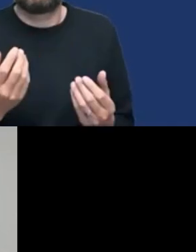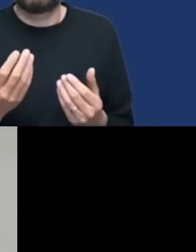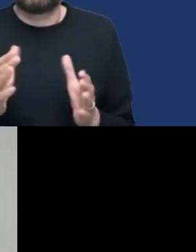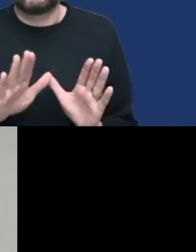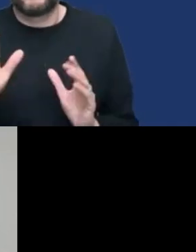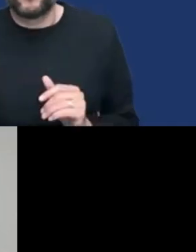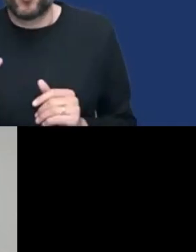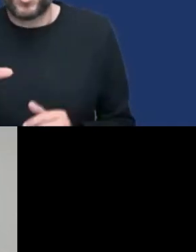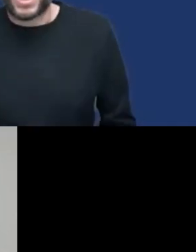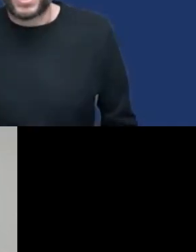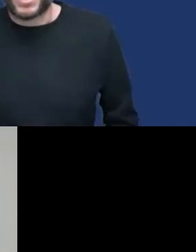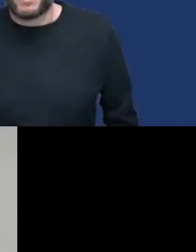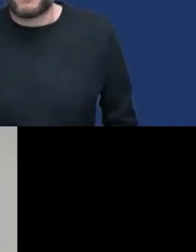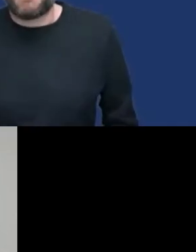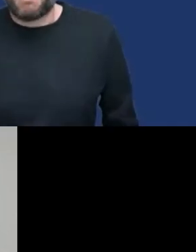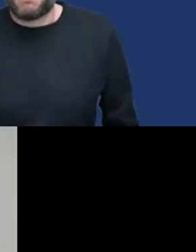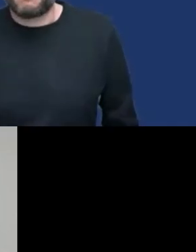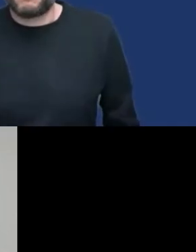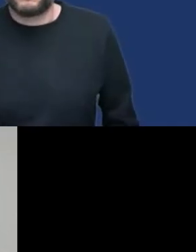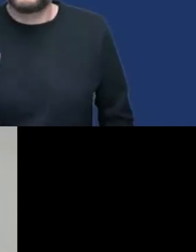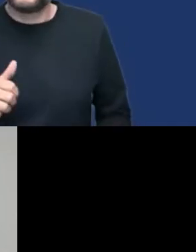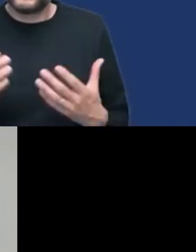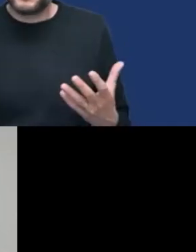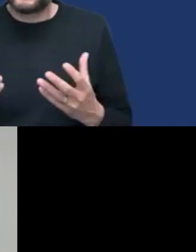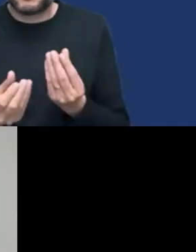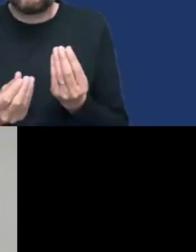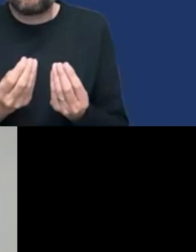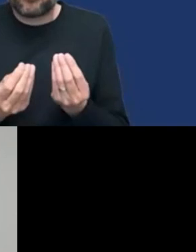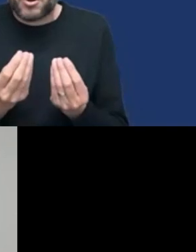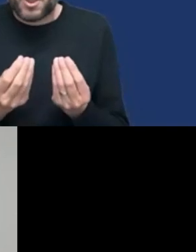development and end users involved in the